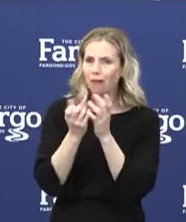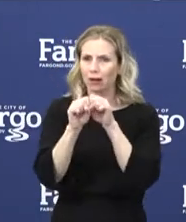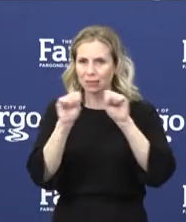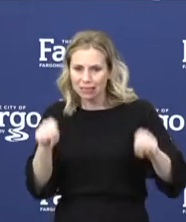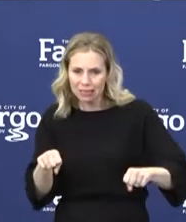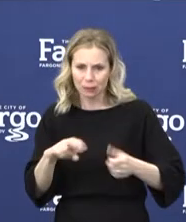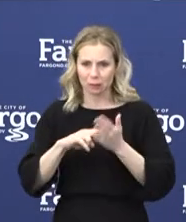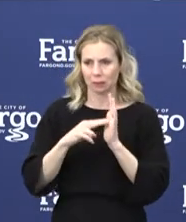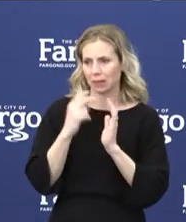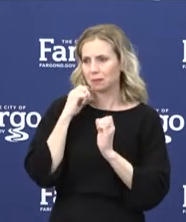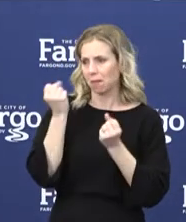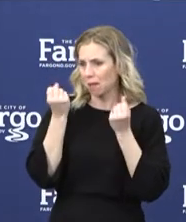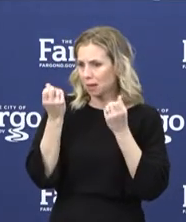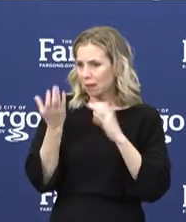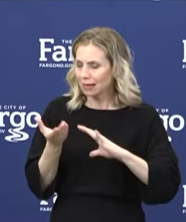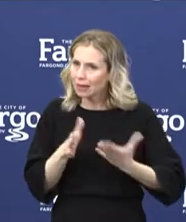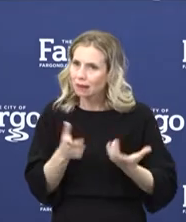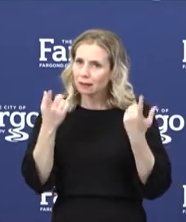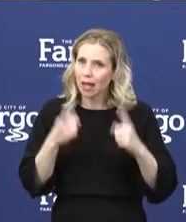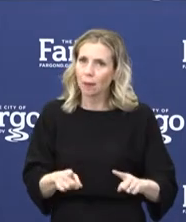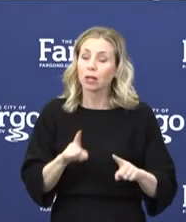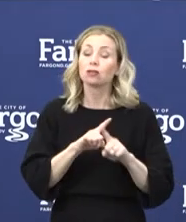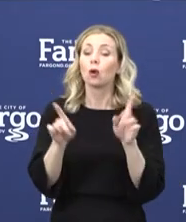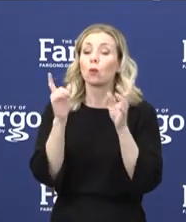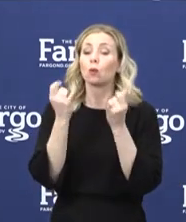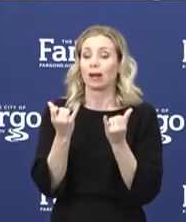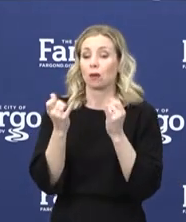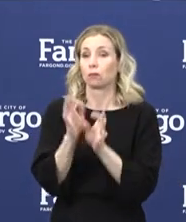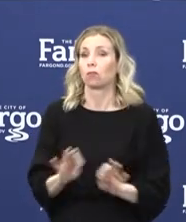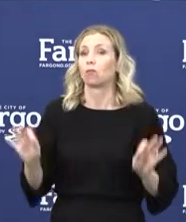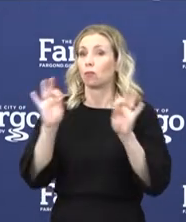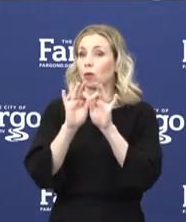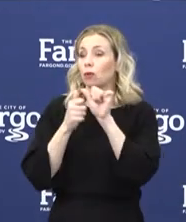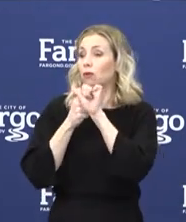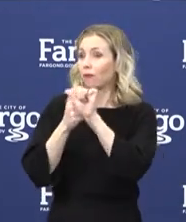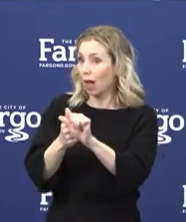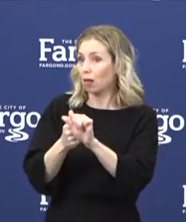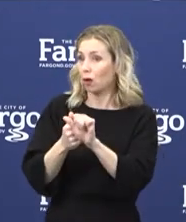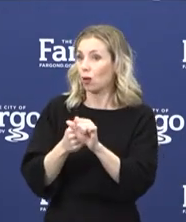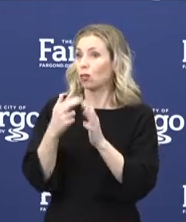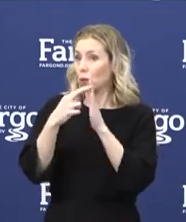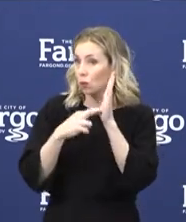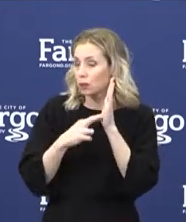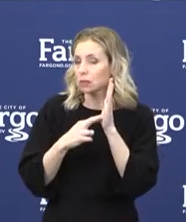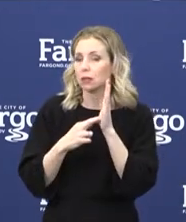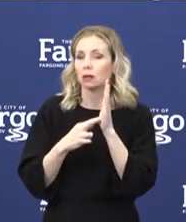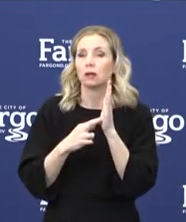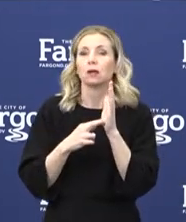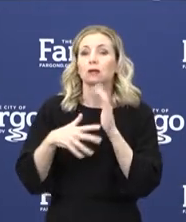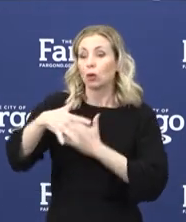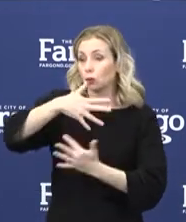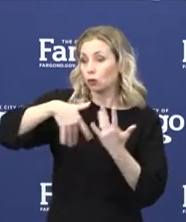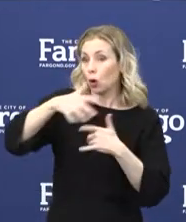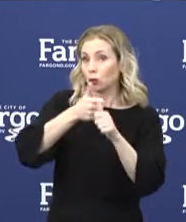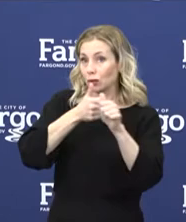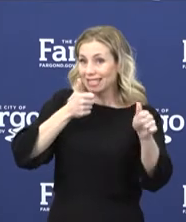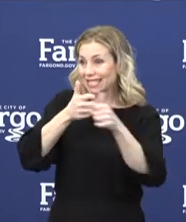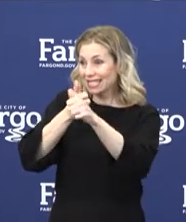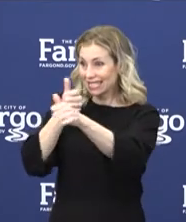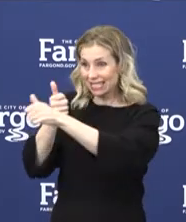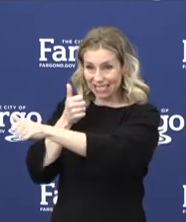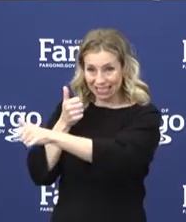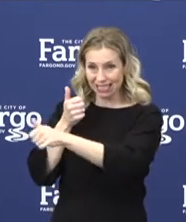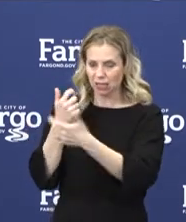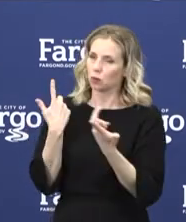a high death rate. So it's really important to follow our current guidelines, such as social distancing, which we regularly talk about.